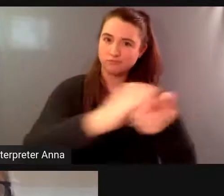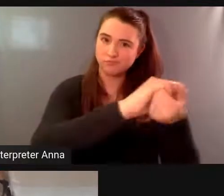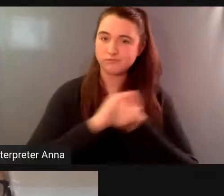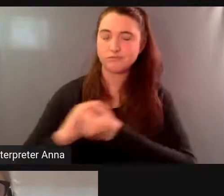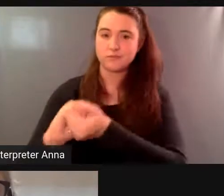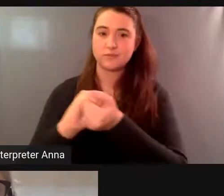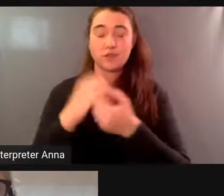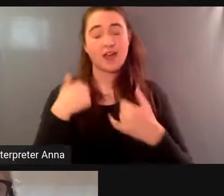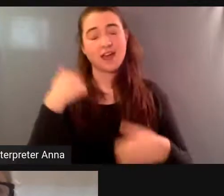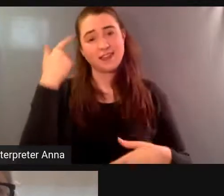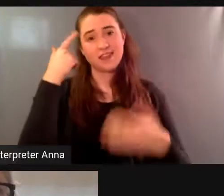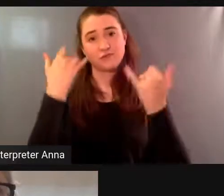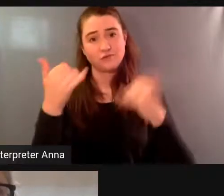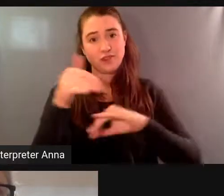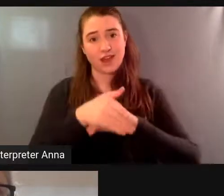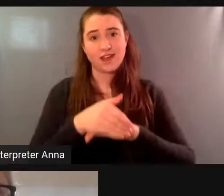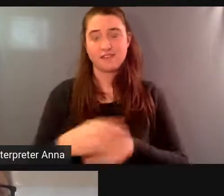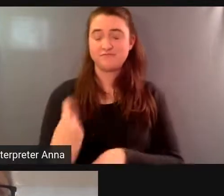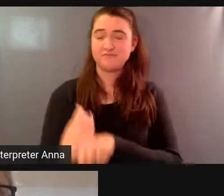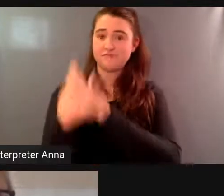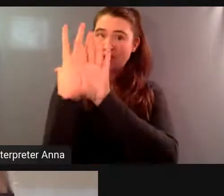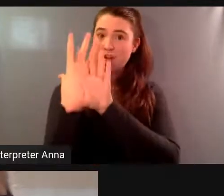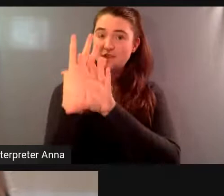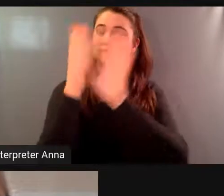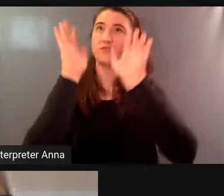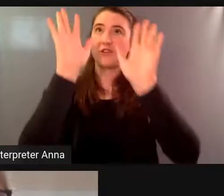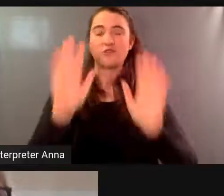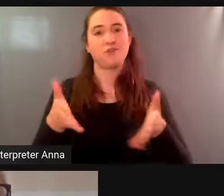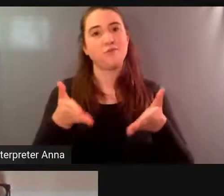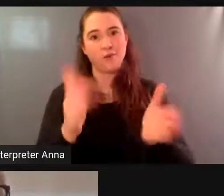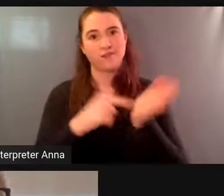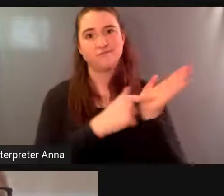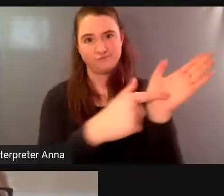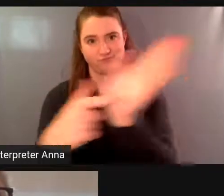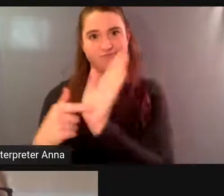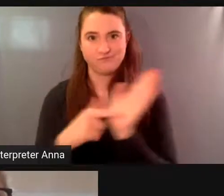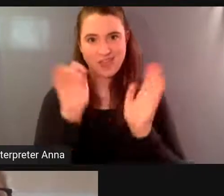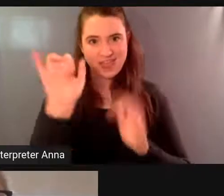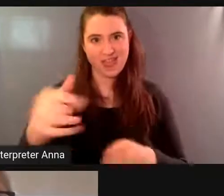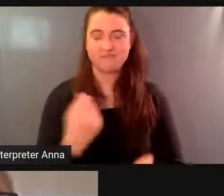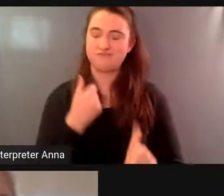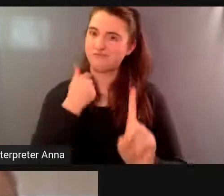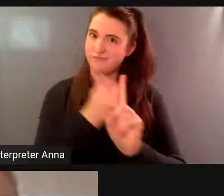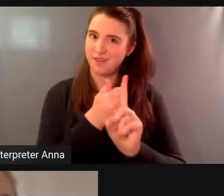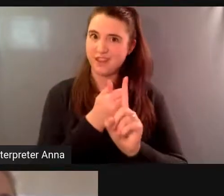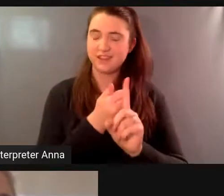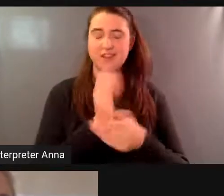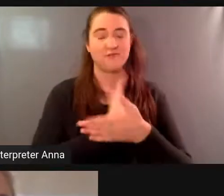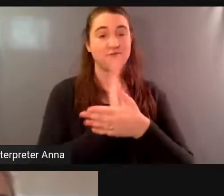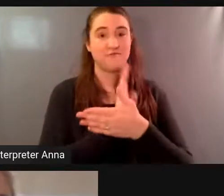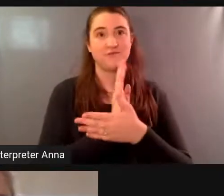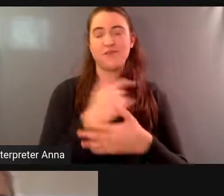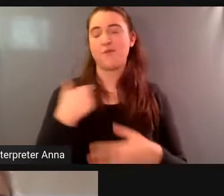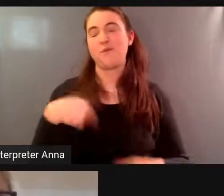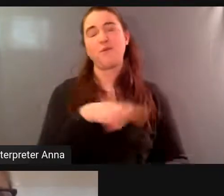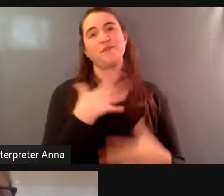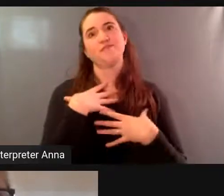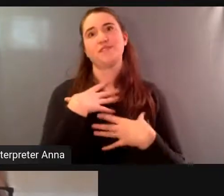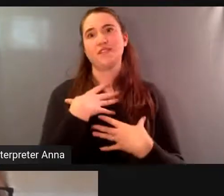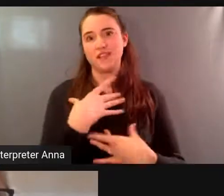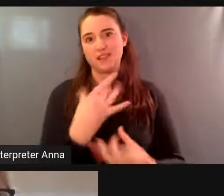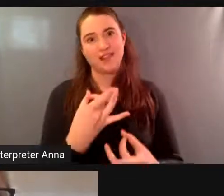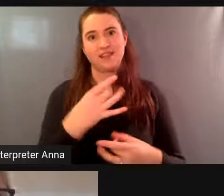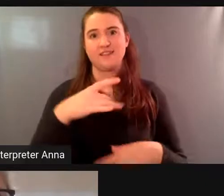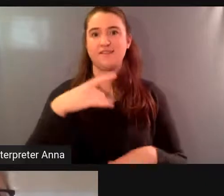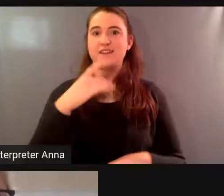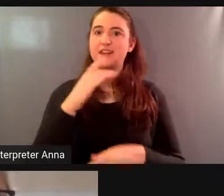stop great storytelling and you certainly can't stop the impact of a really good film that reminds us why we love cinema like our friends at newport film